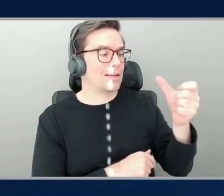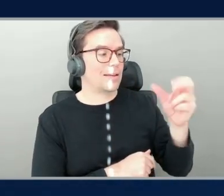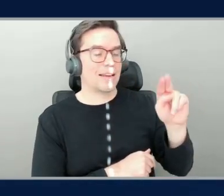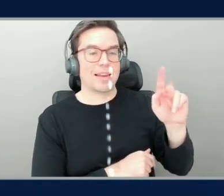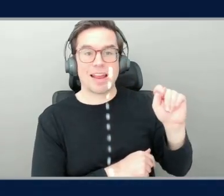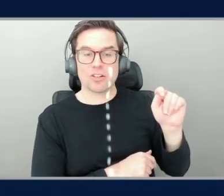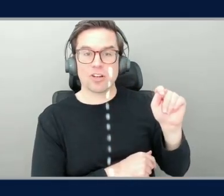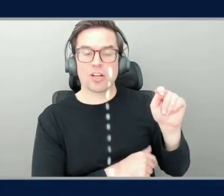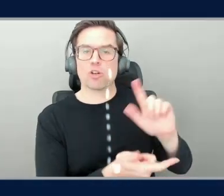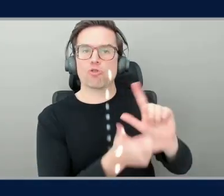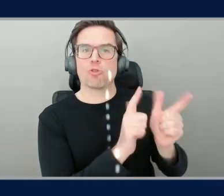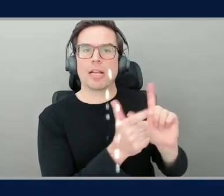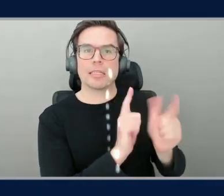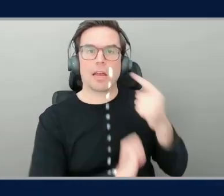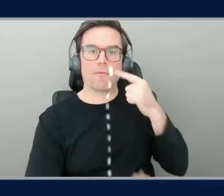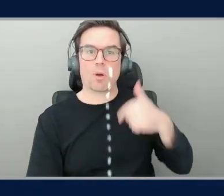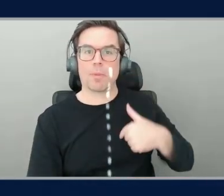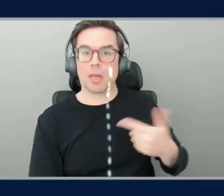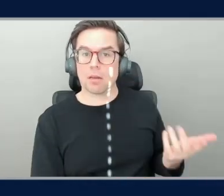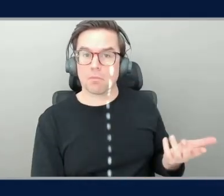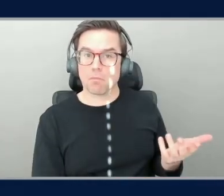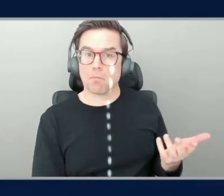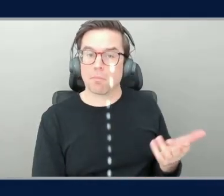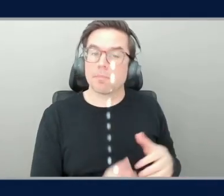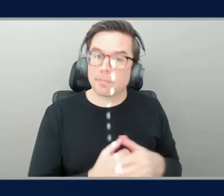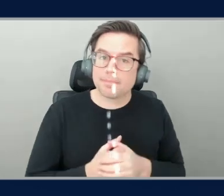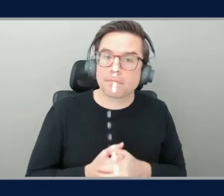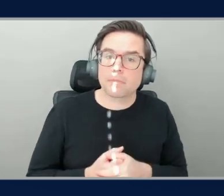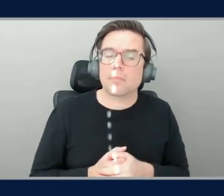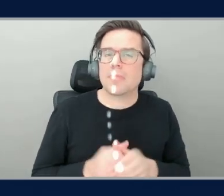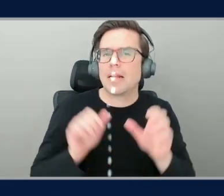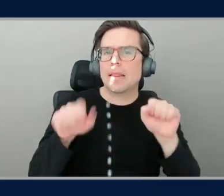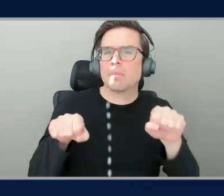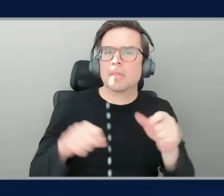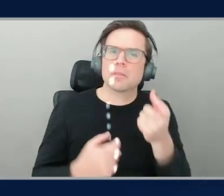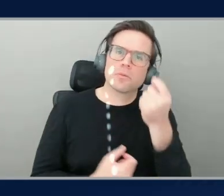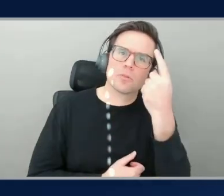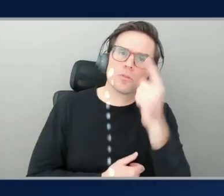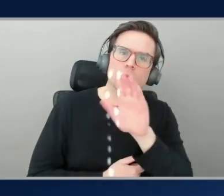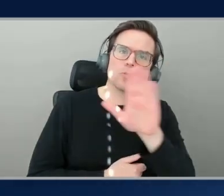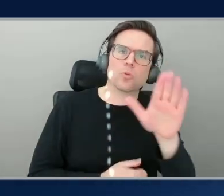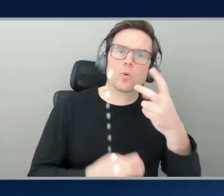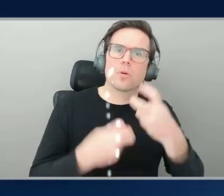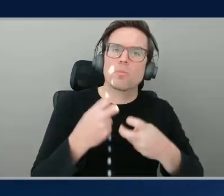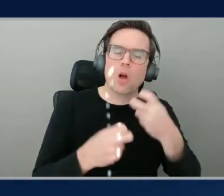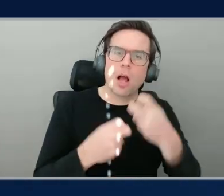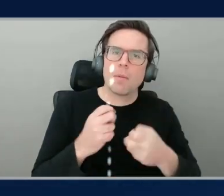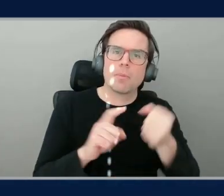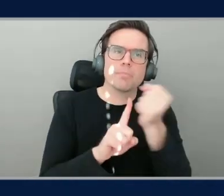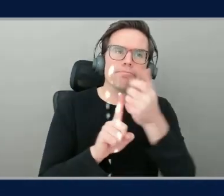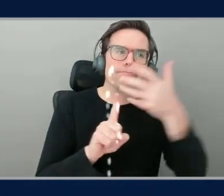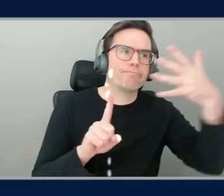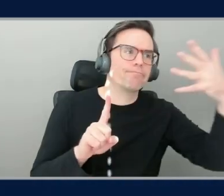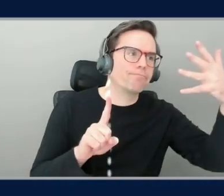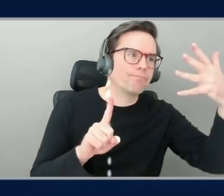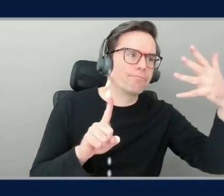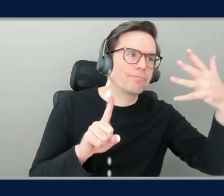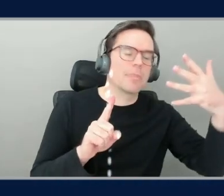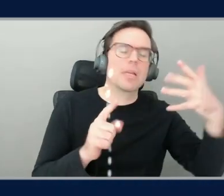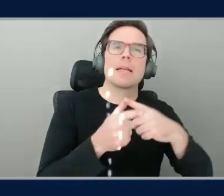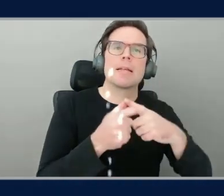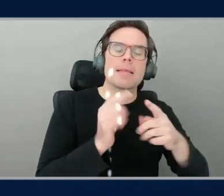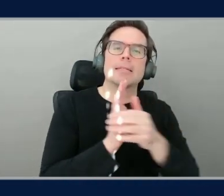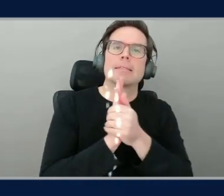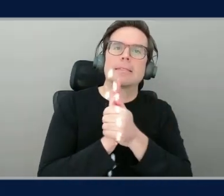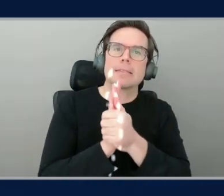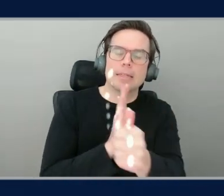prompts in, the ability to understand your problem in depth and to skillfully and accurately challenge the coding